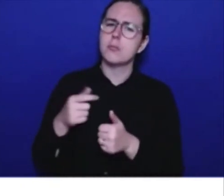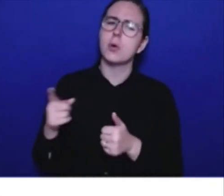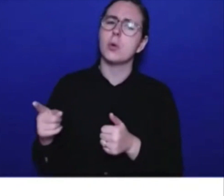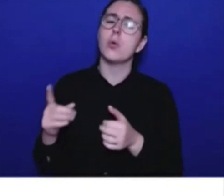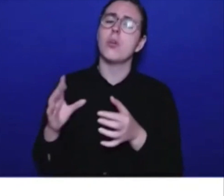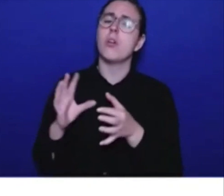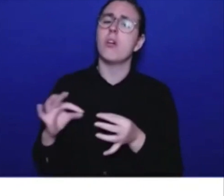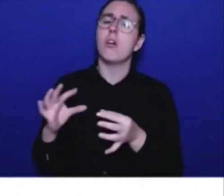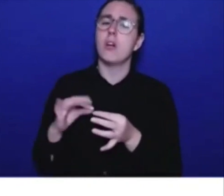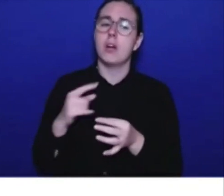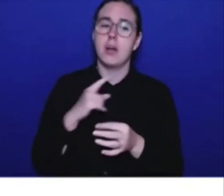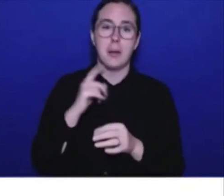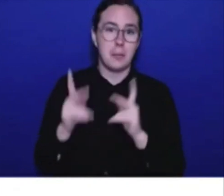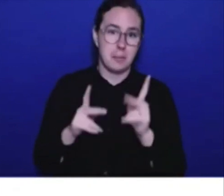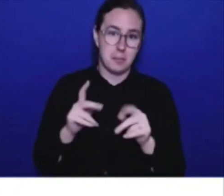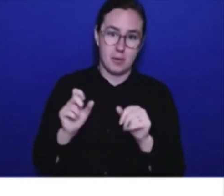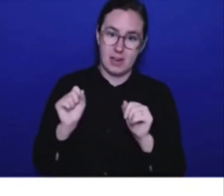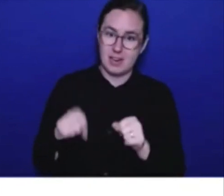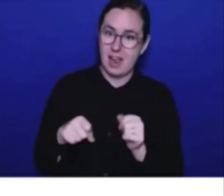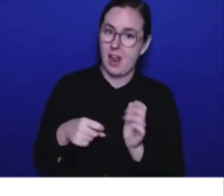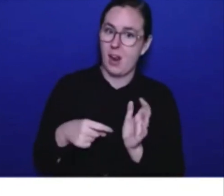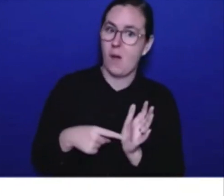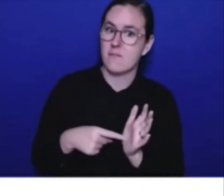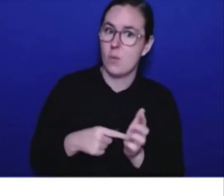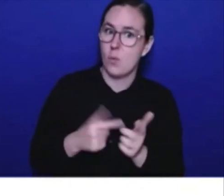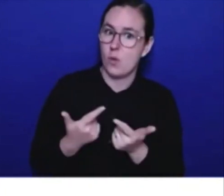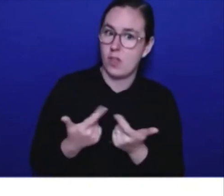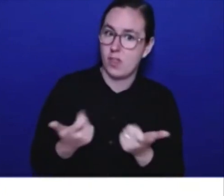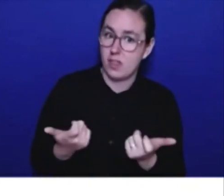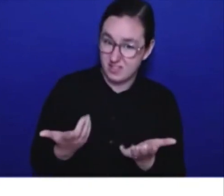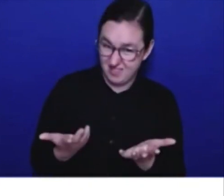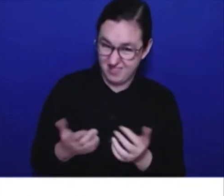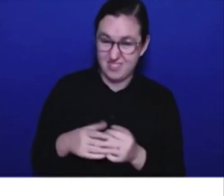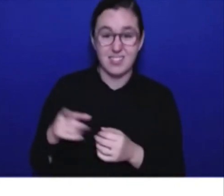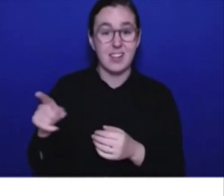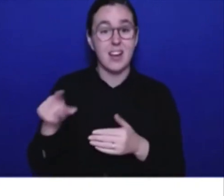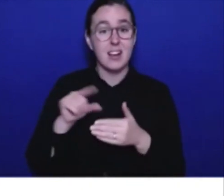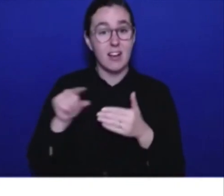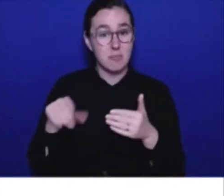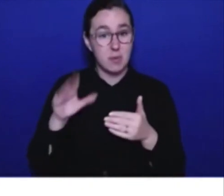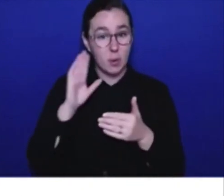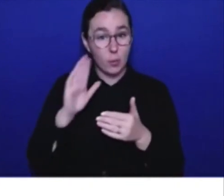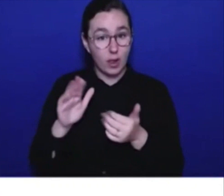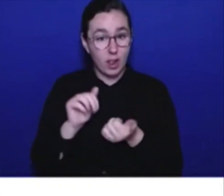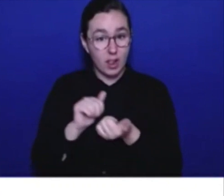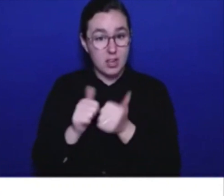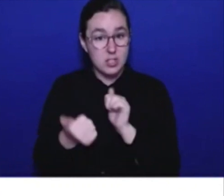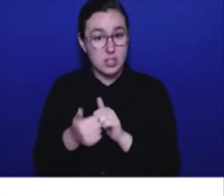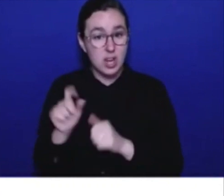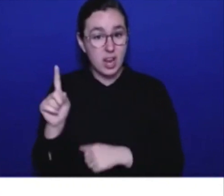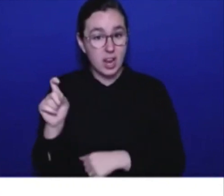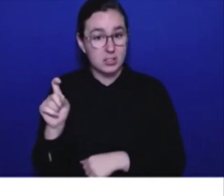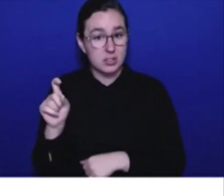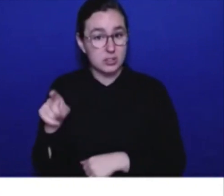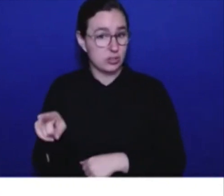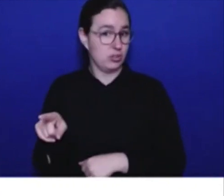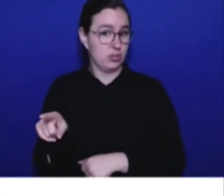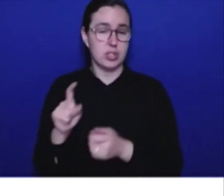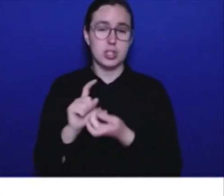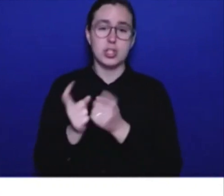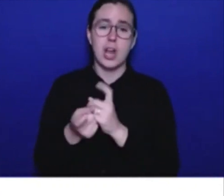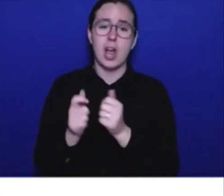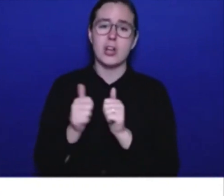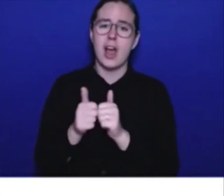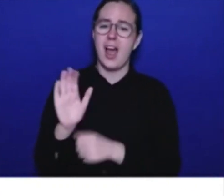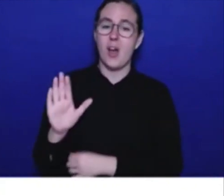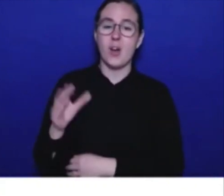is government considering reversing changes to how PST is charged on privately sold used